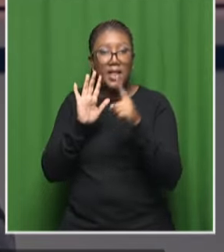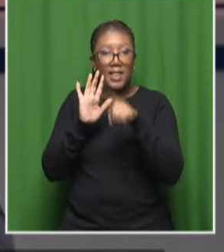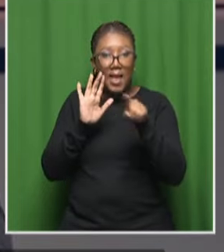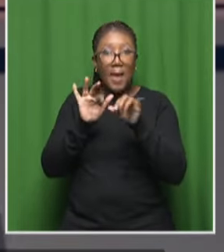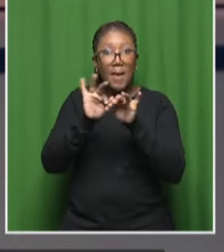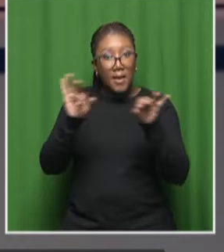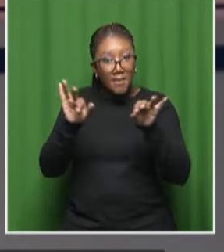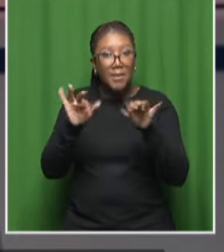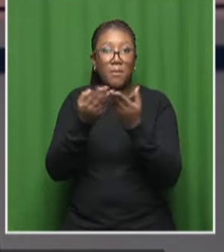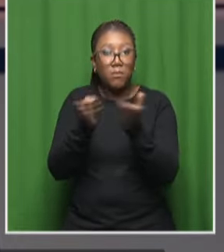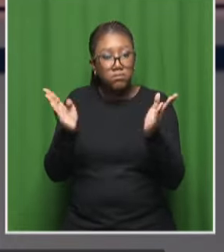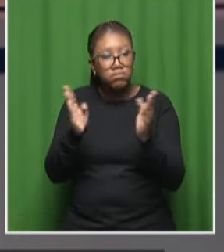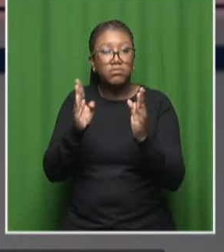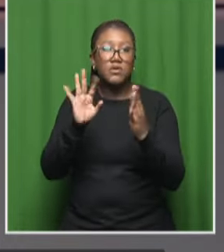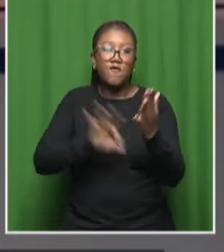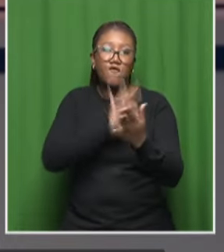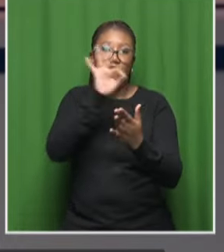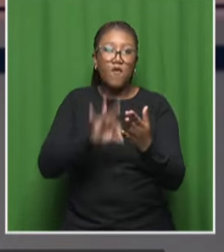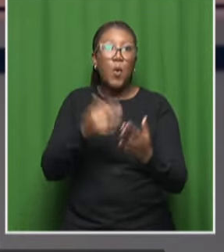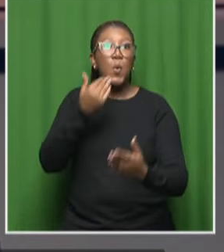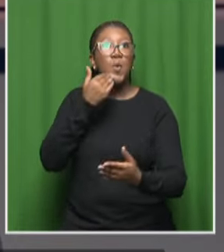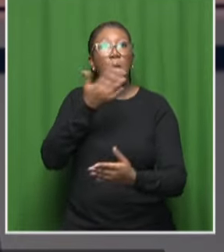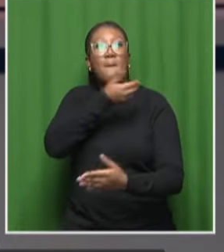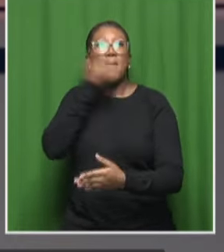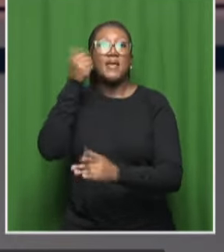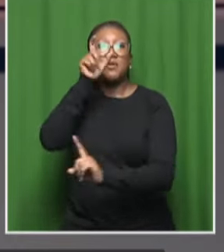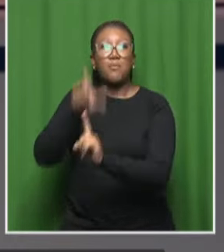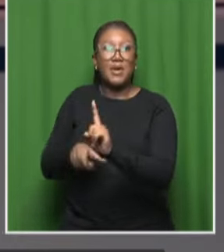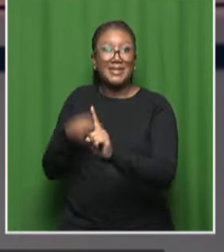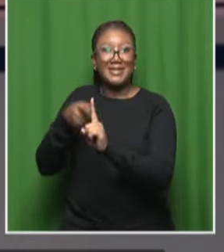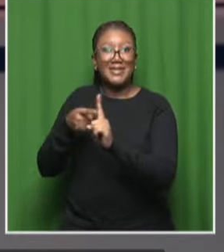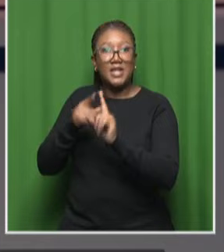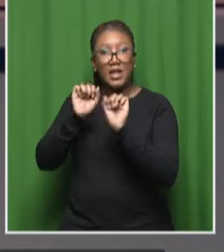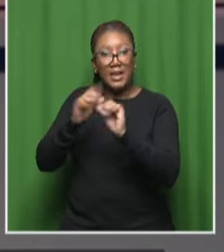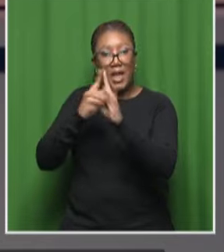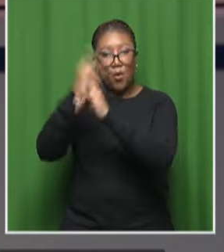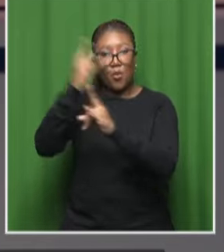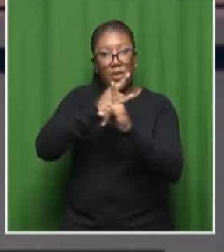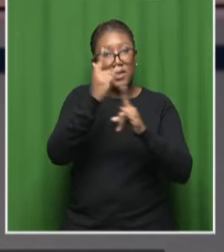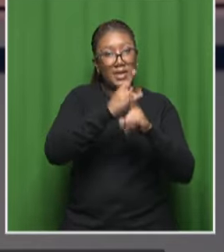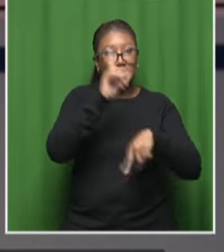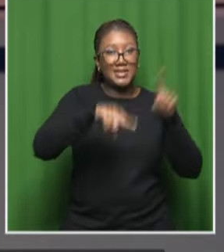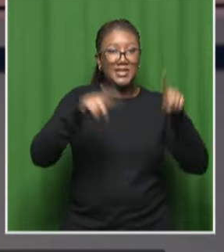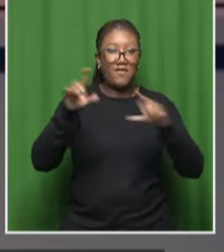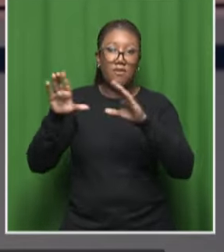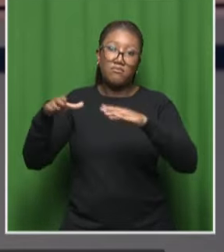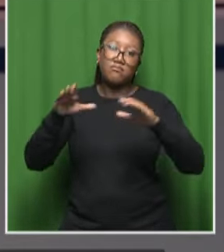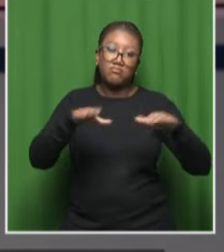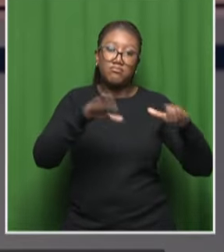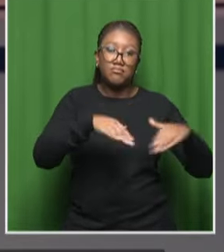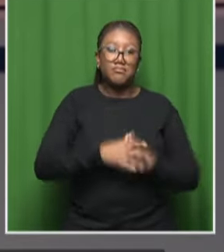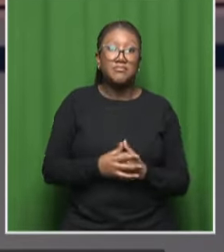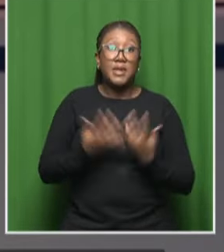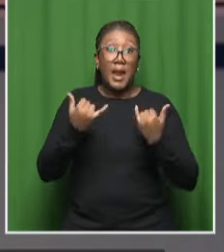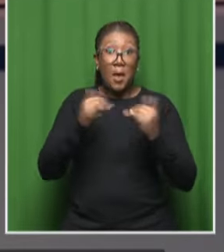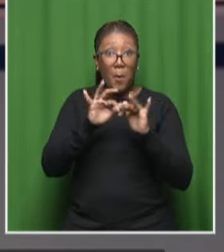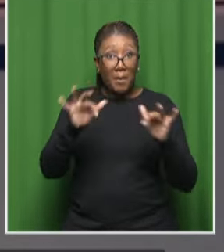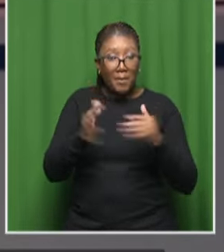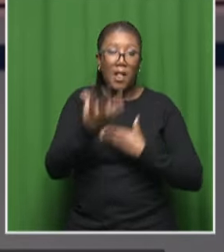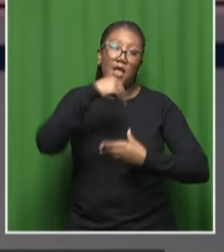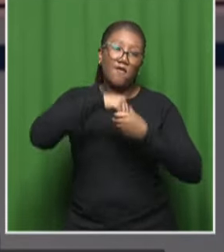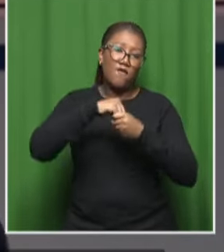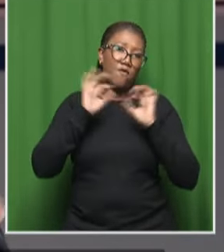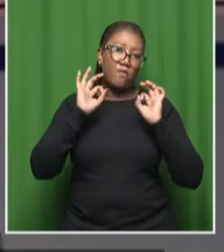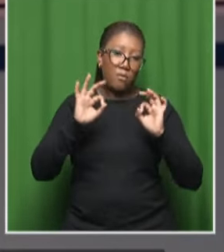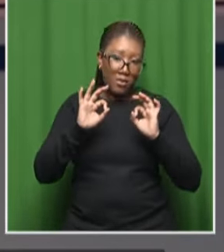thereafter we say now vote for the people that you've nominated so that you can get the winners in the different categories that we have so the public is involved from the onset